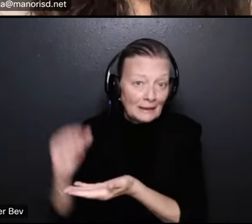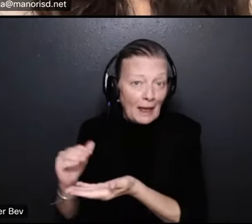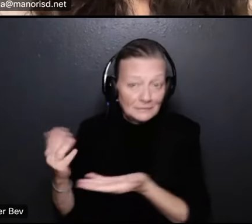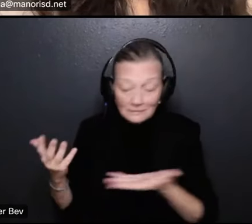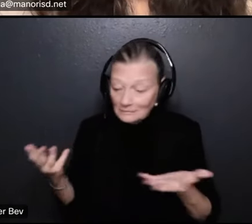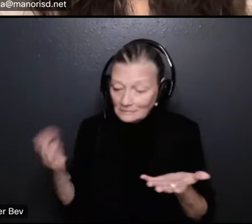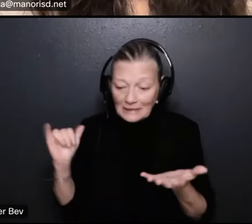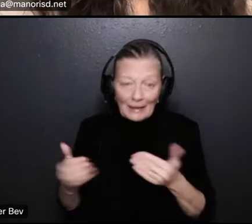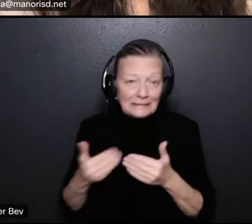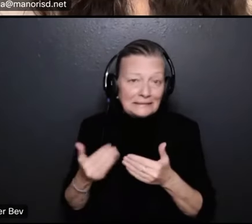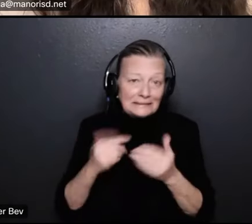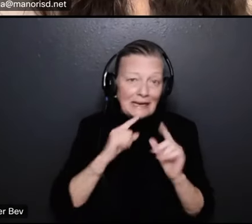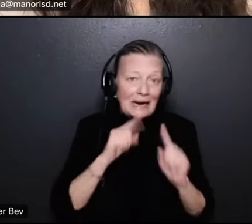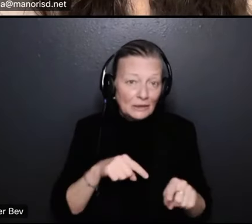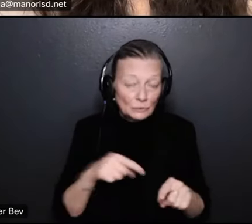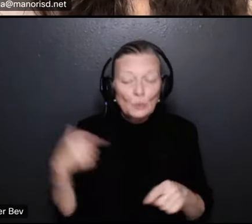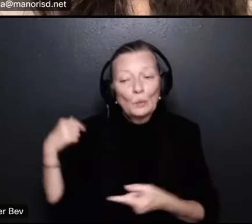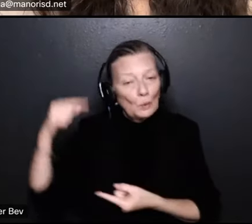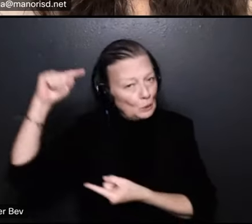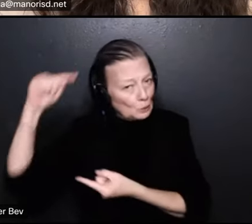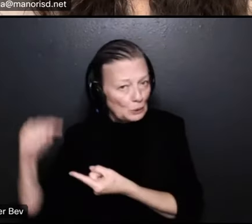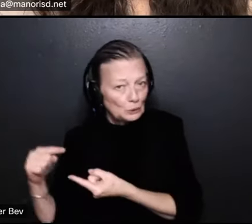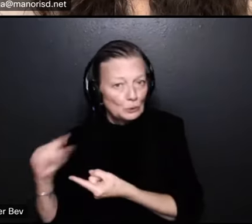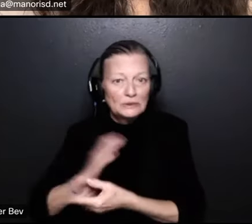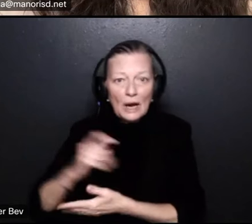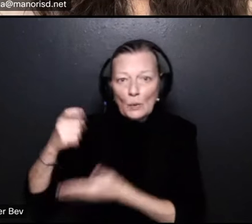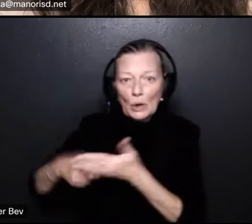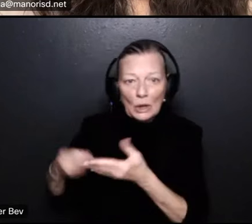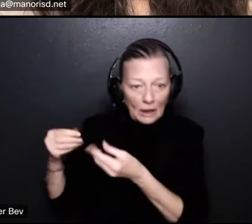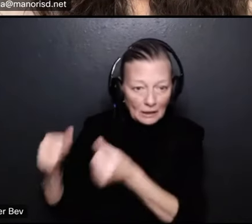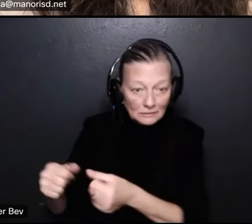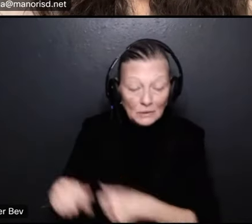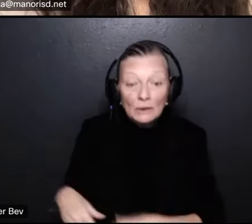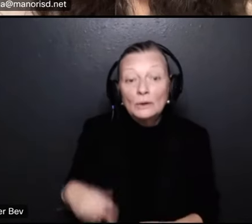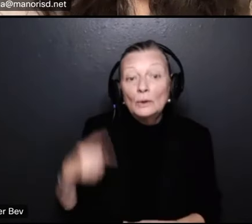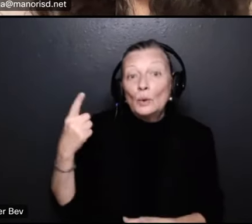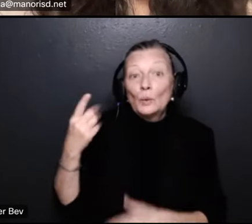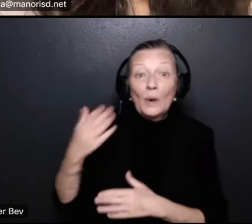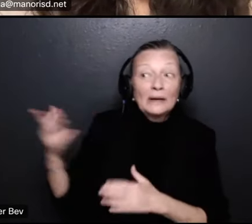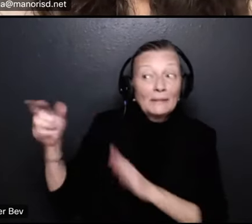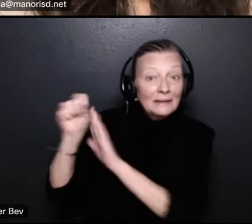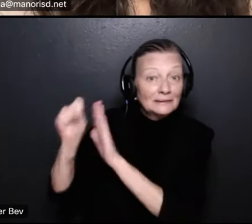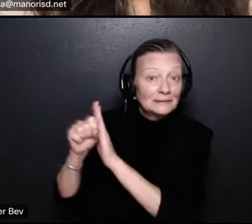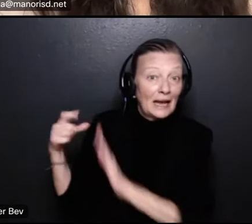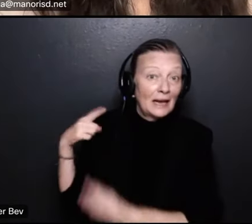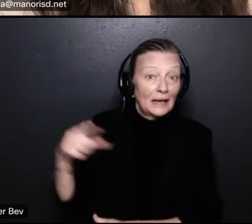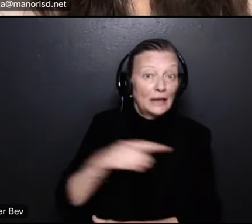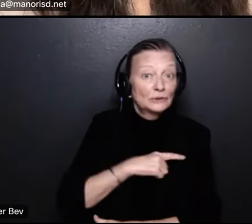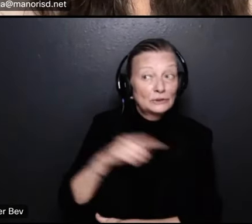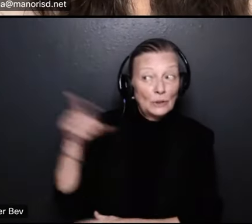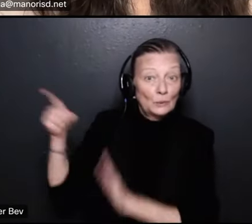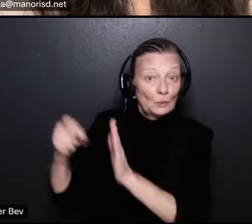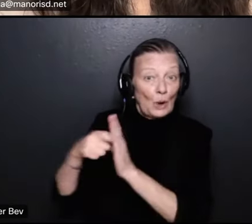it we're reducing our costs i'm going to tell you in a moment i'm going to tell you a little trick that the state legislator requires that makes it look not that way all the time